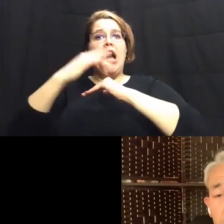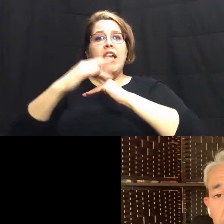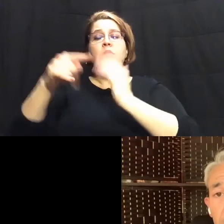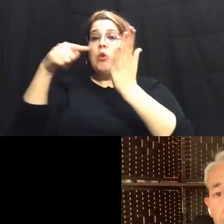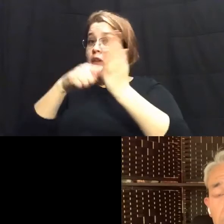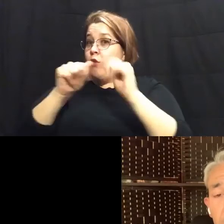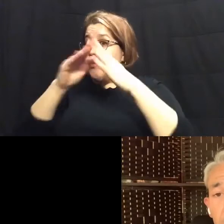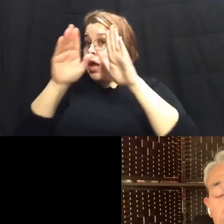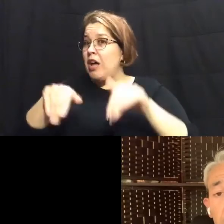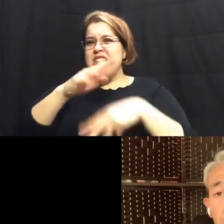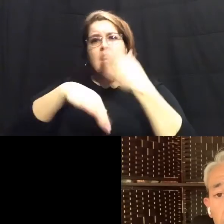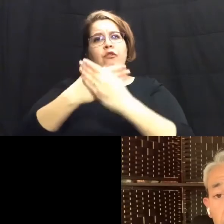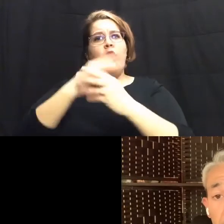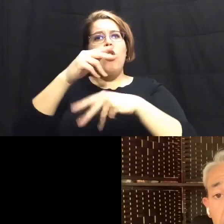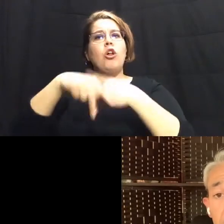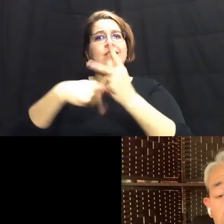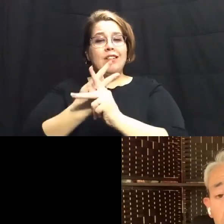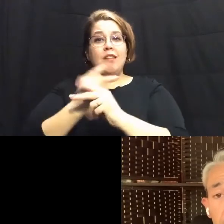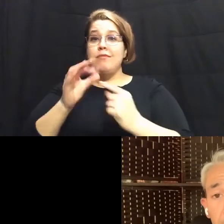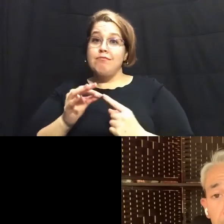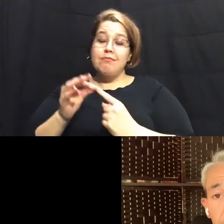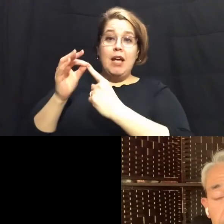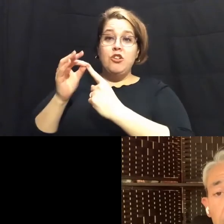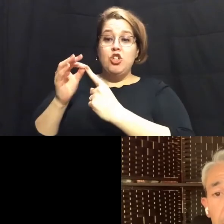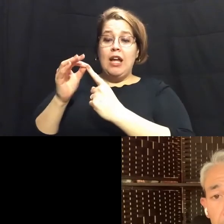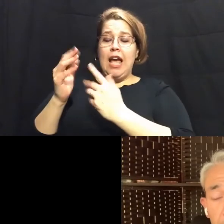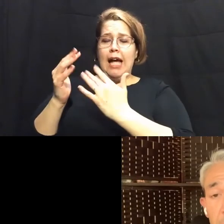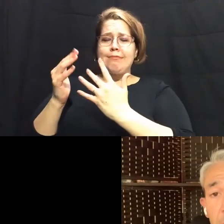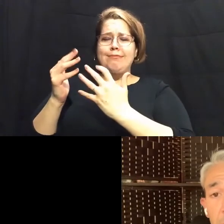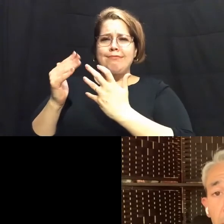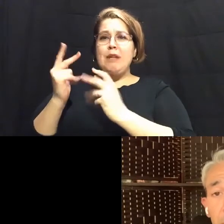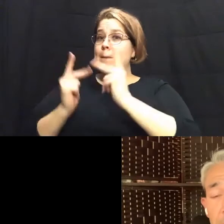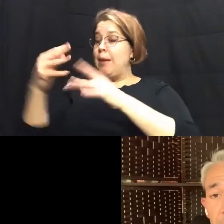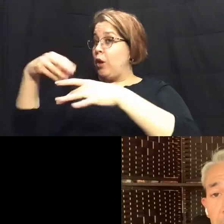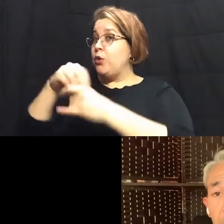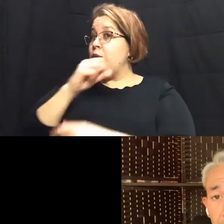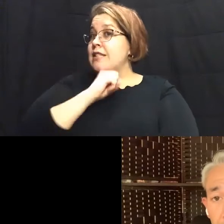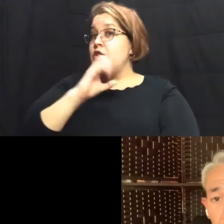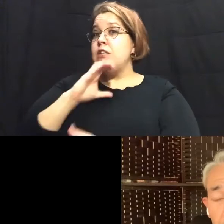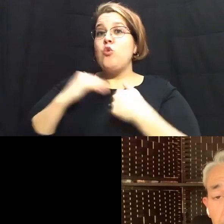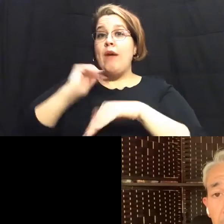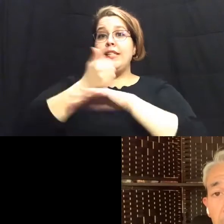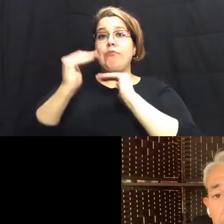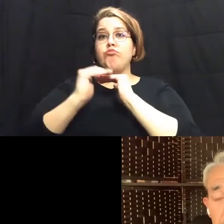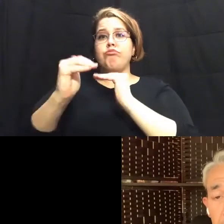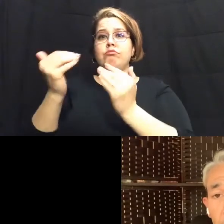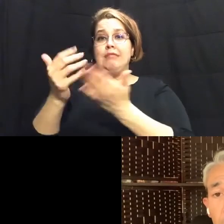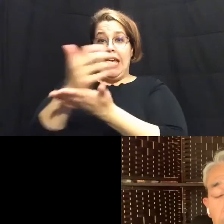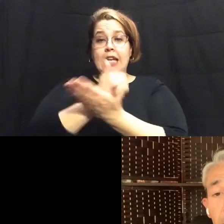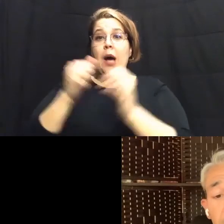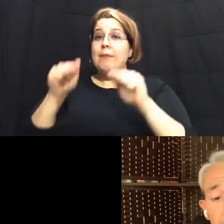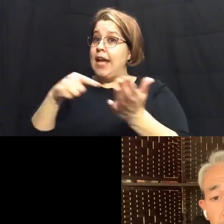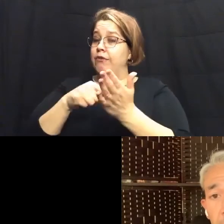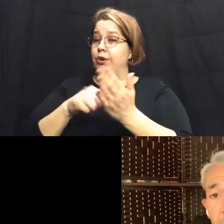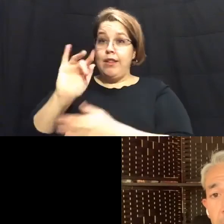types particularly those who are housing that um people including seniors on fixed income can afford uh that's number